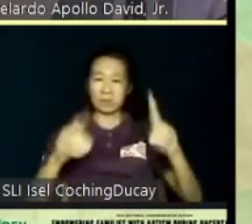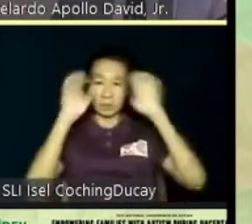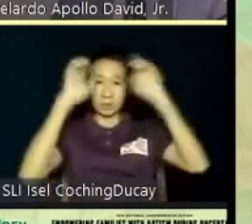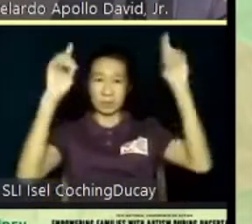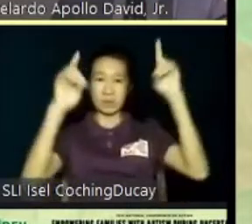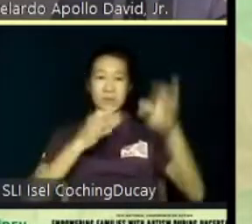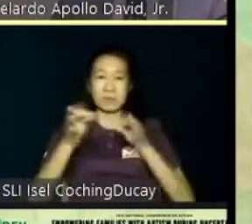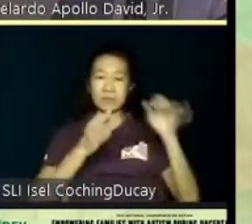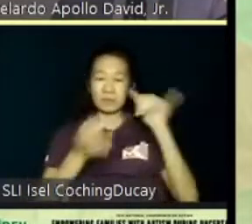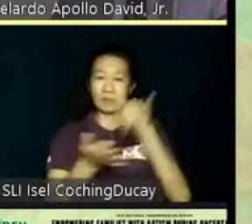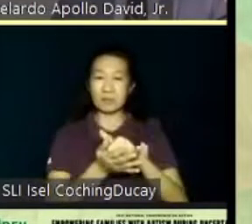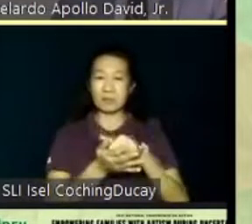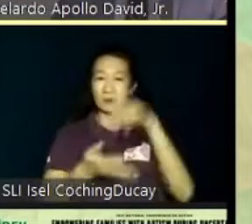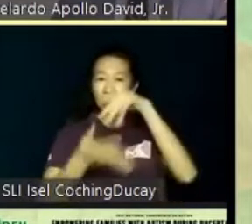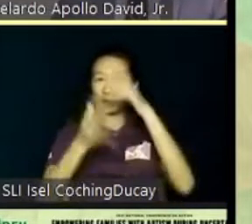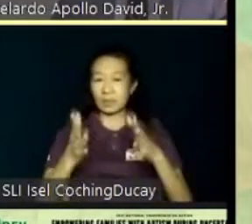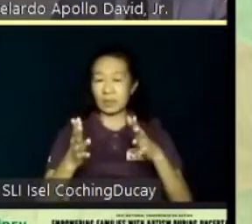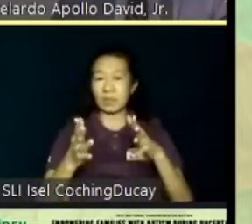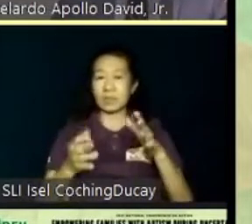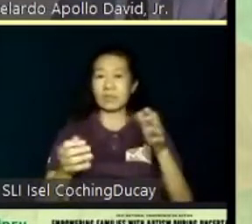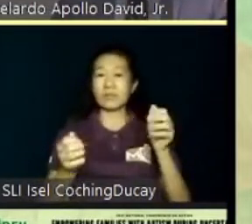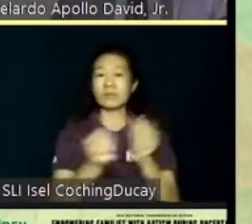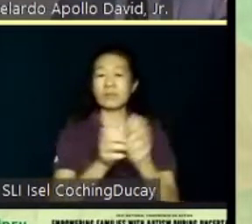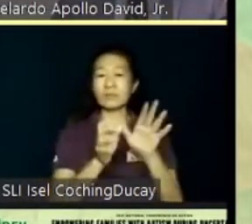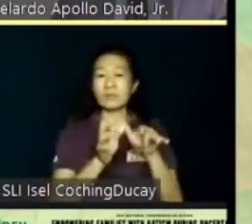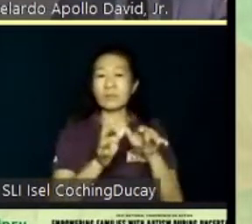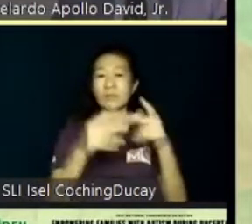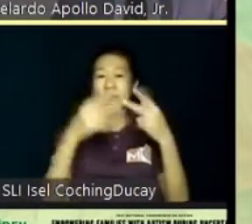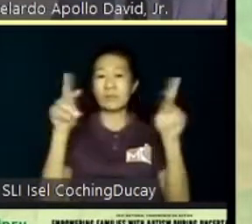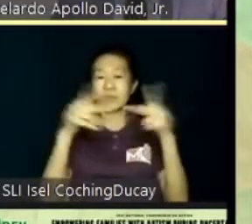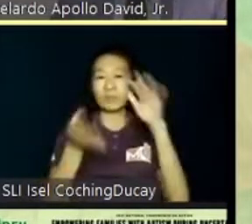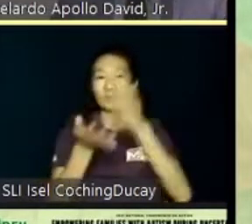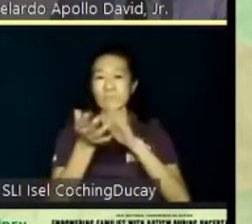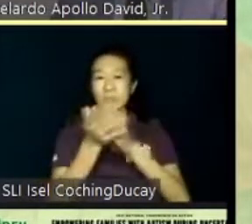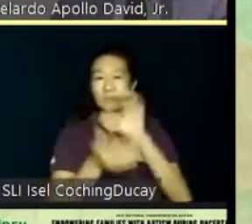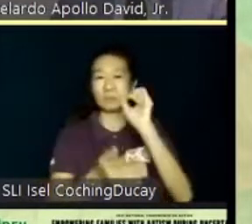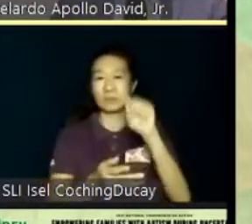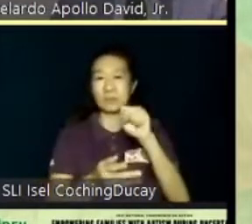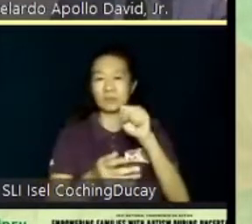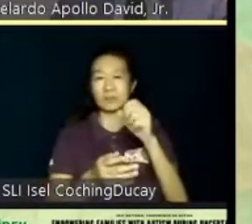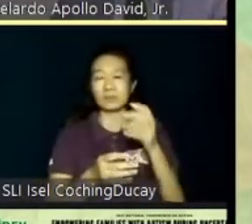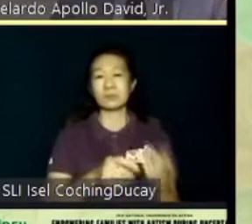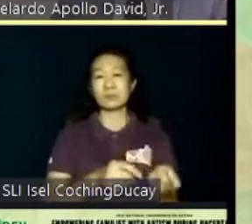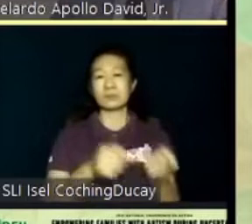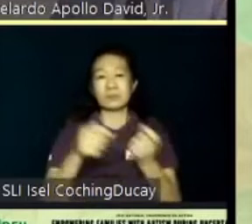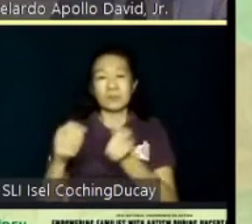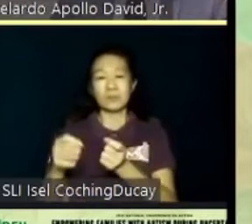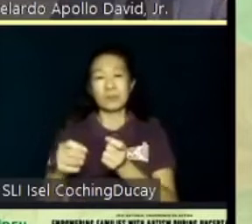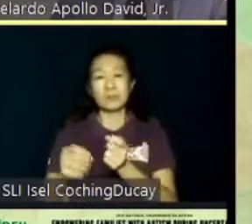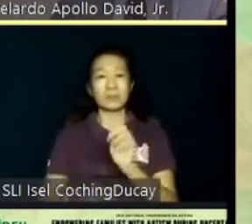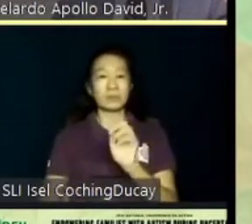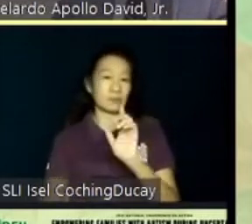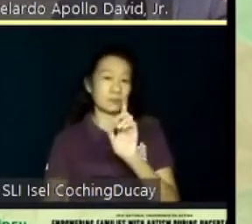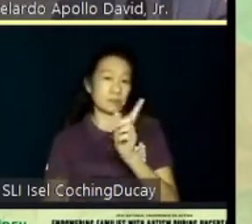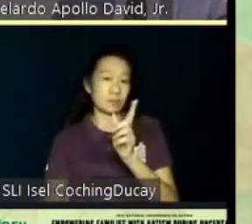explains that students with disabilities in public schools should transition out by 25 years